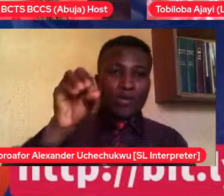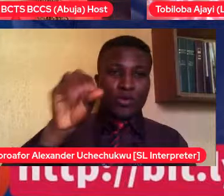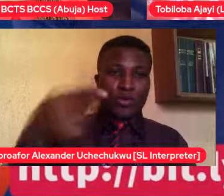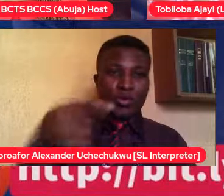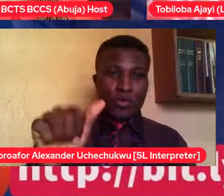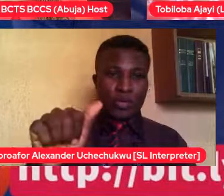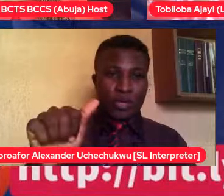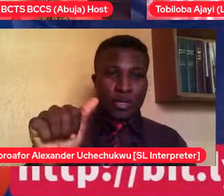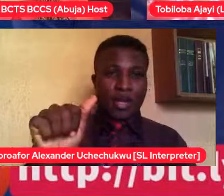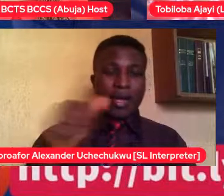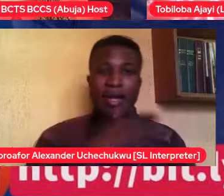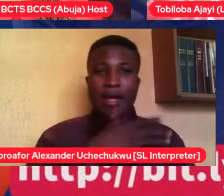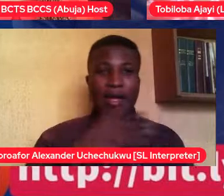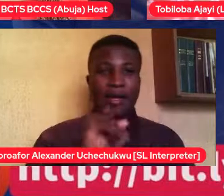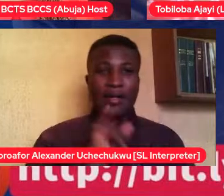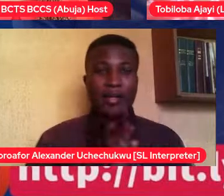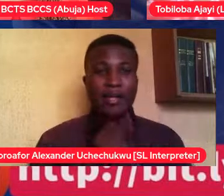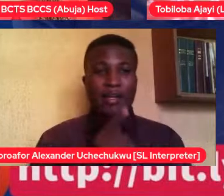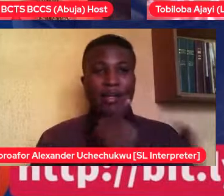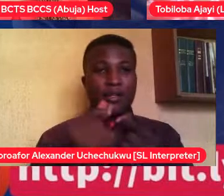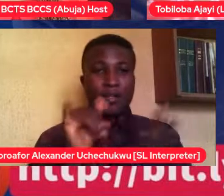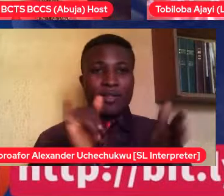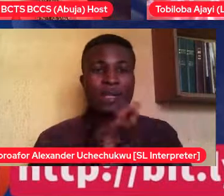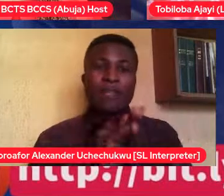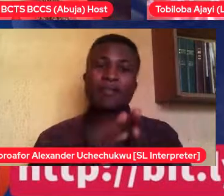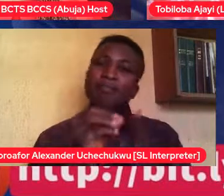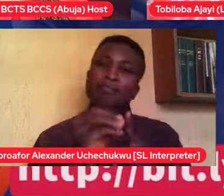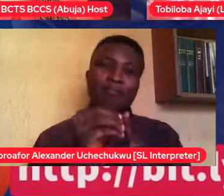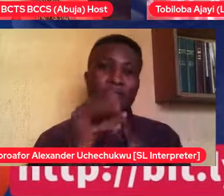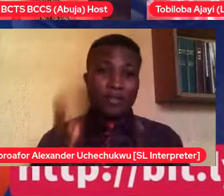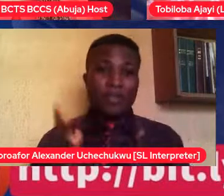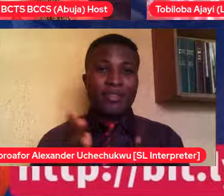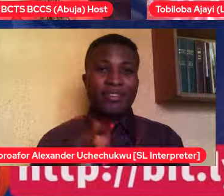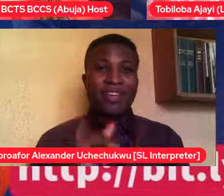relationship therapy, and I love climbing trees.